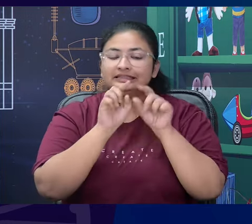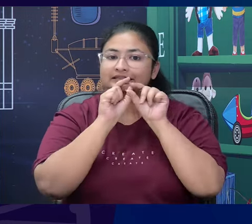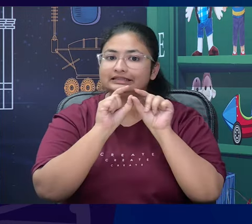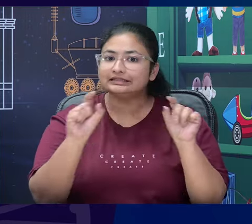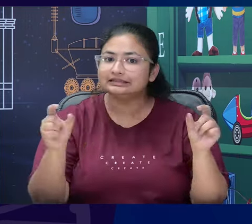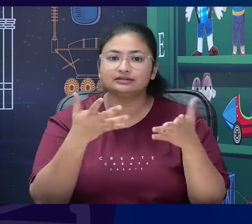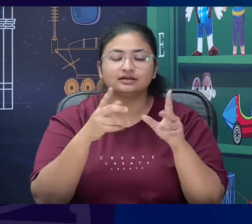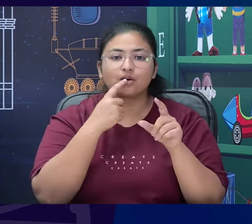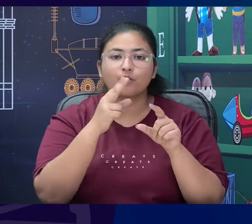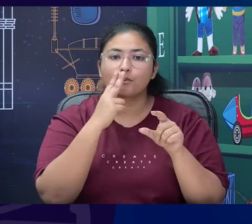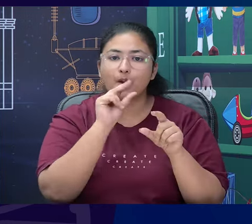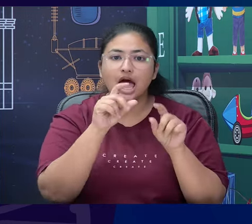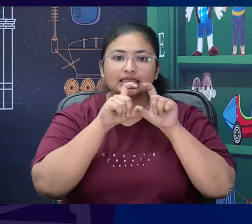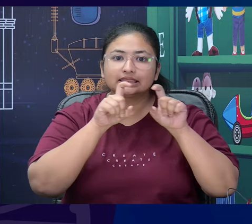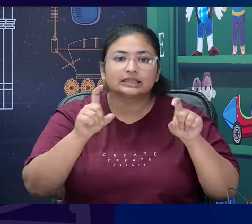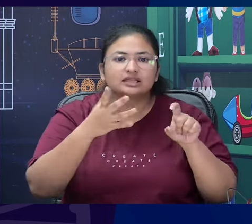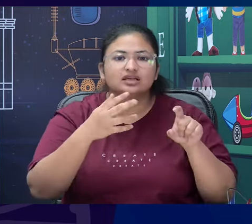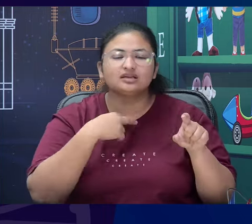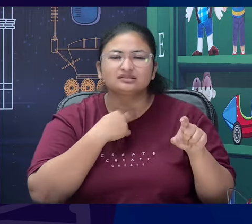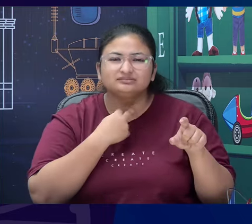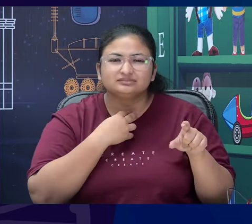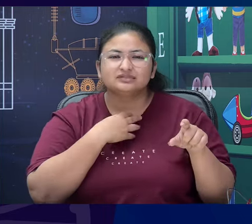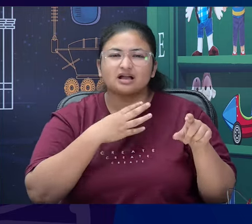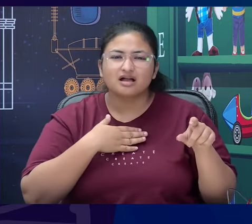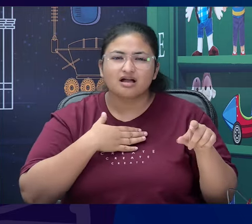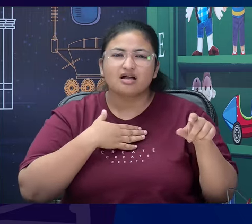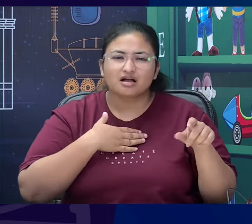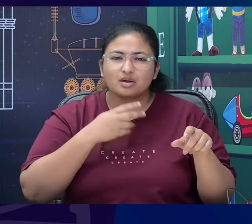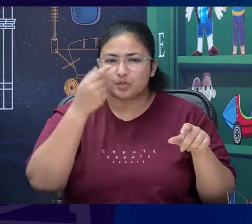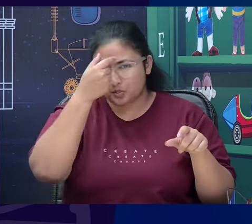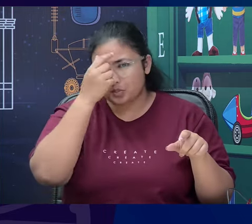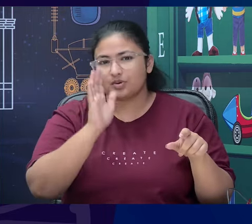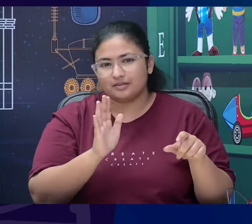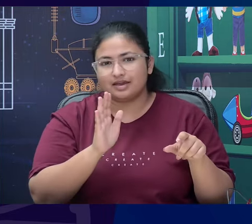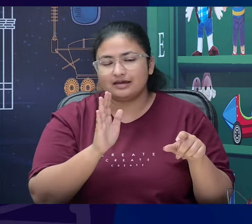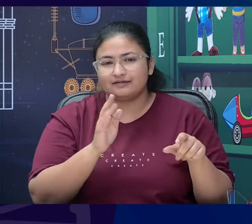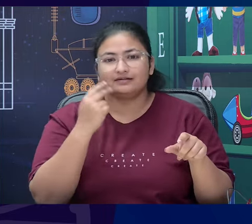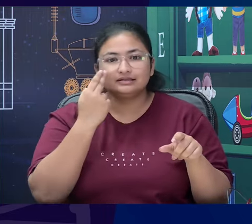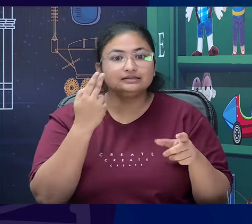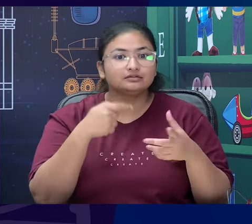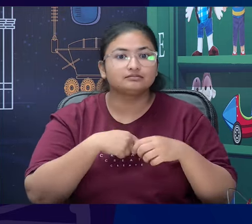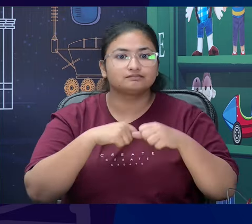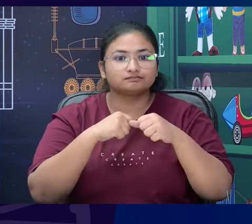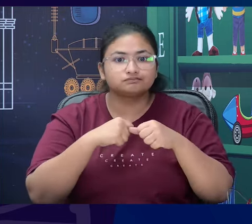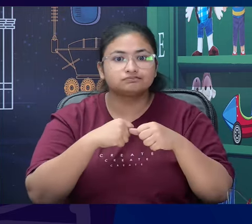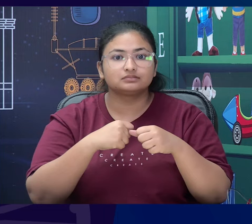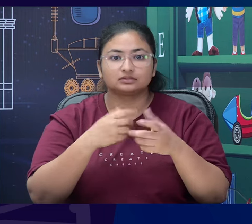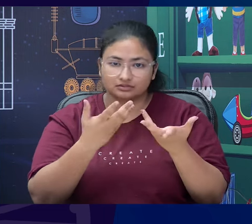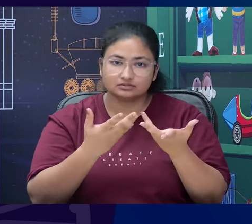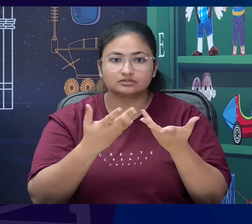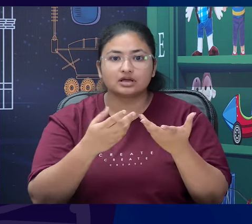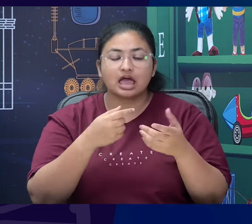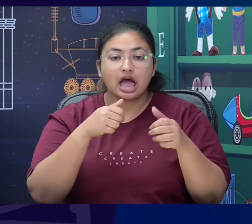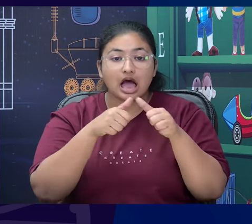who has the VZ the sound of the VZ which which is typical of people you know who suffer from